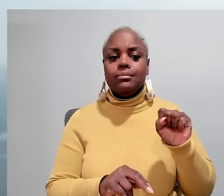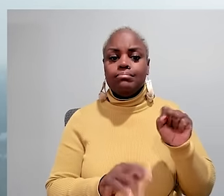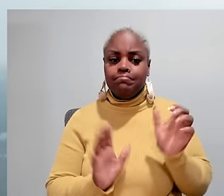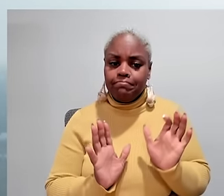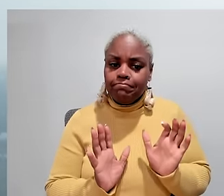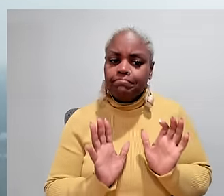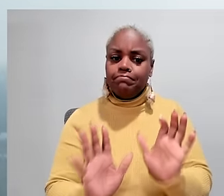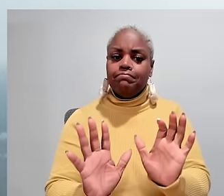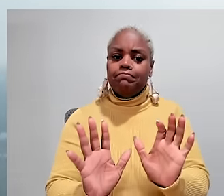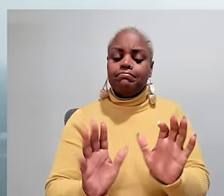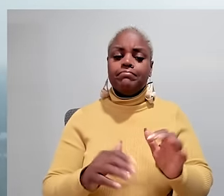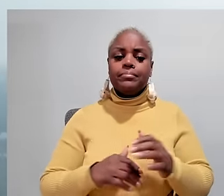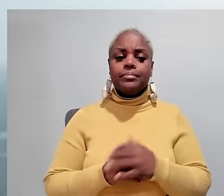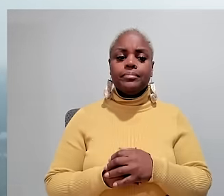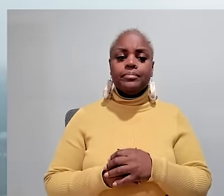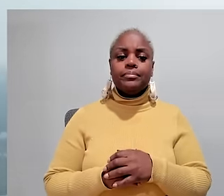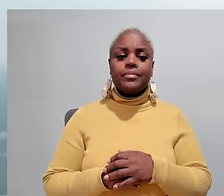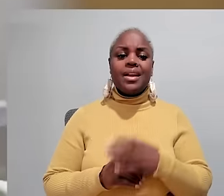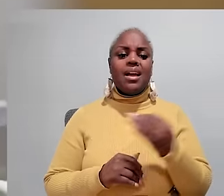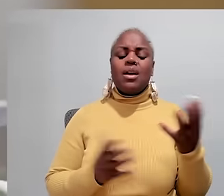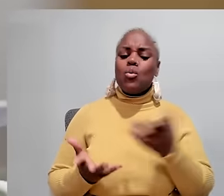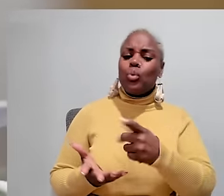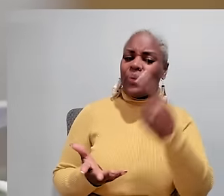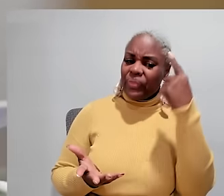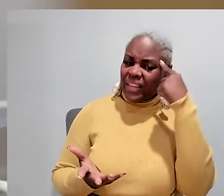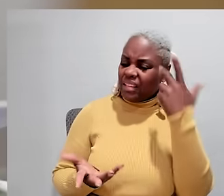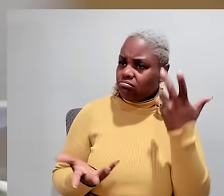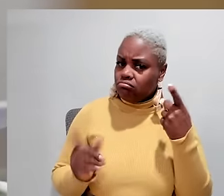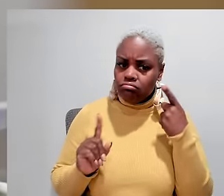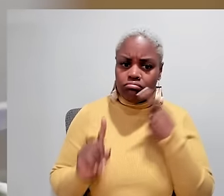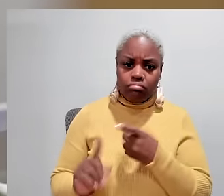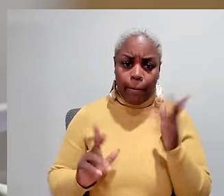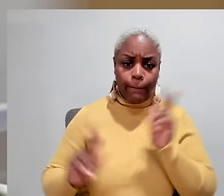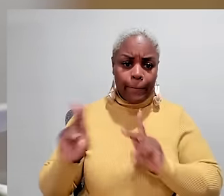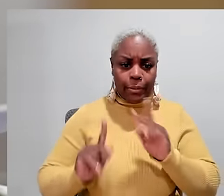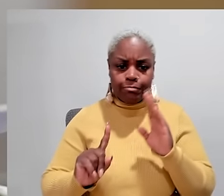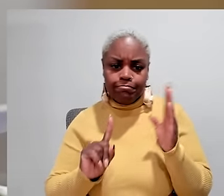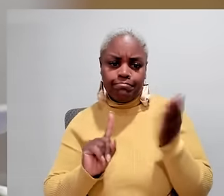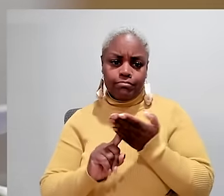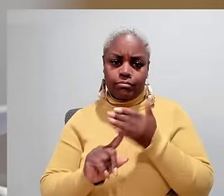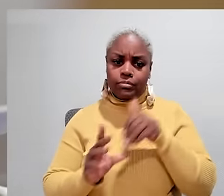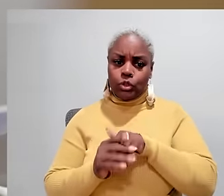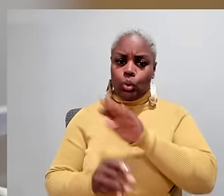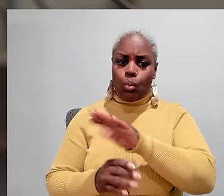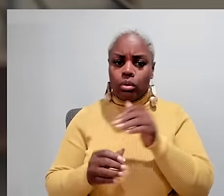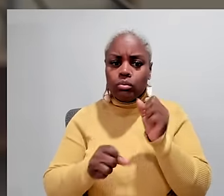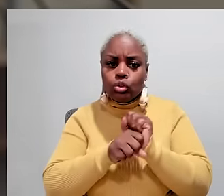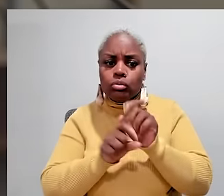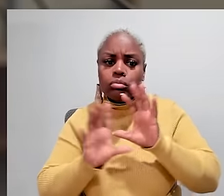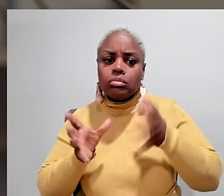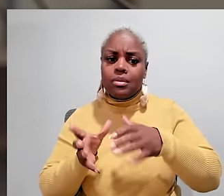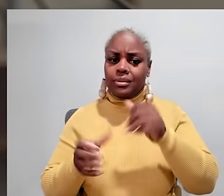pushed to increase the state's Medicaid rates and for DSPs to be paid more what do you think it would take to